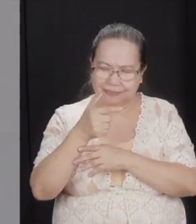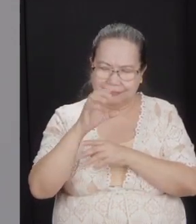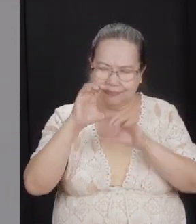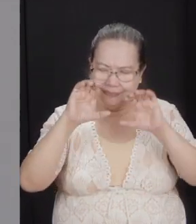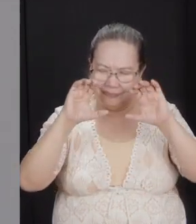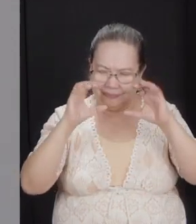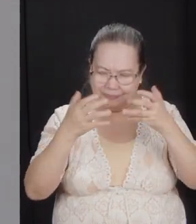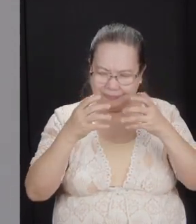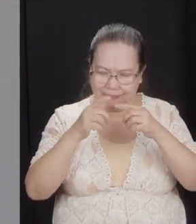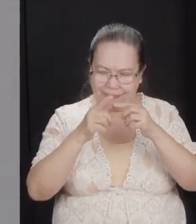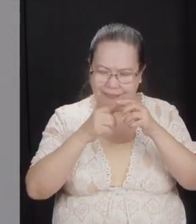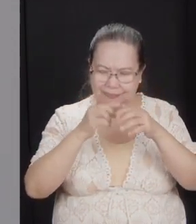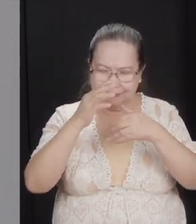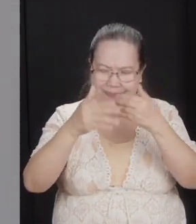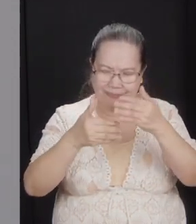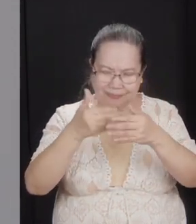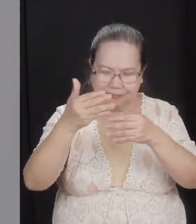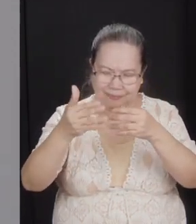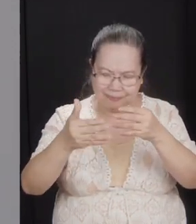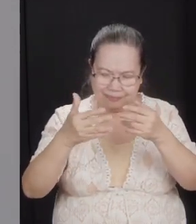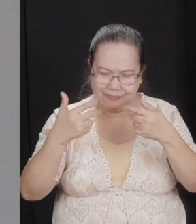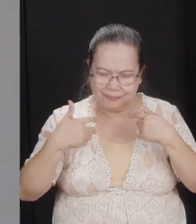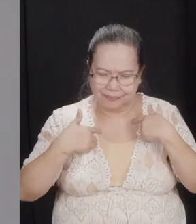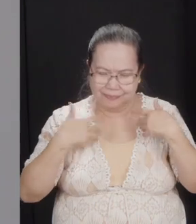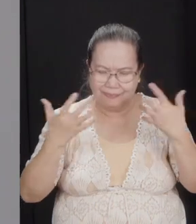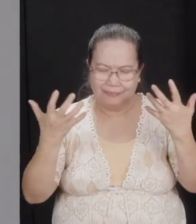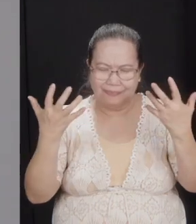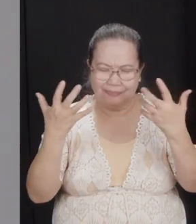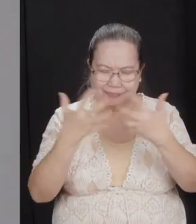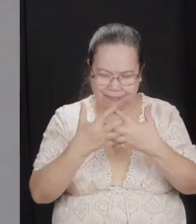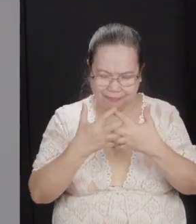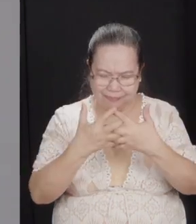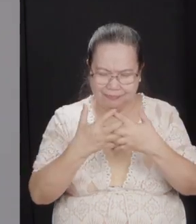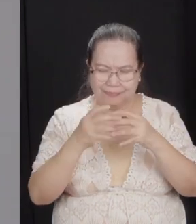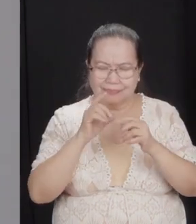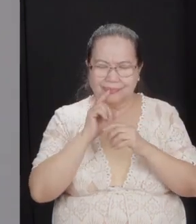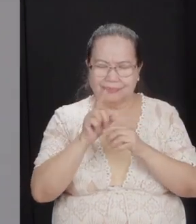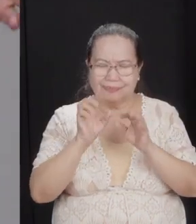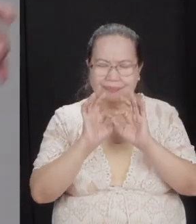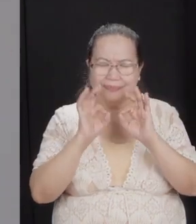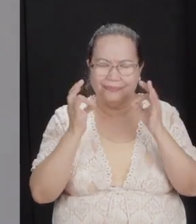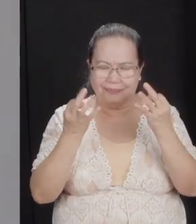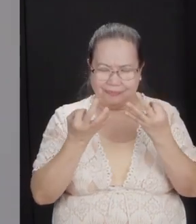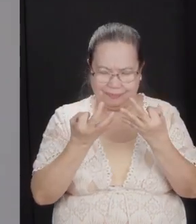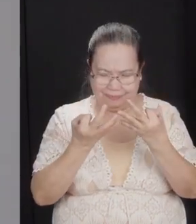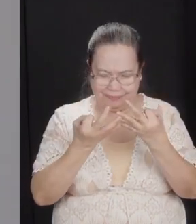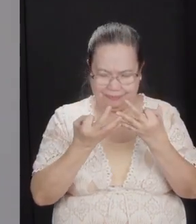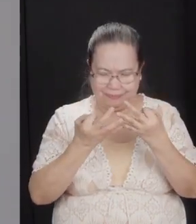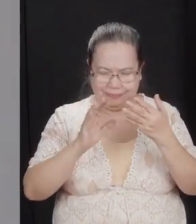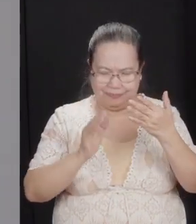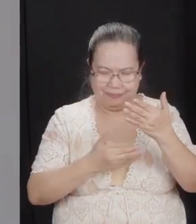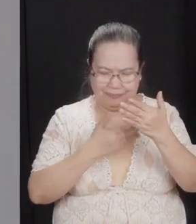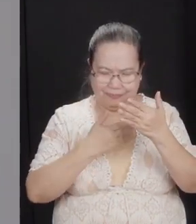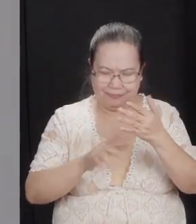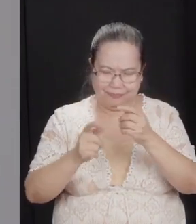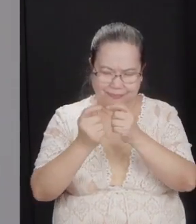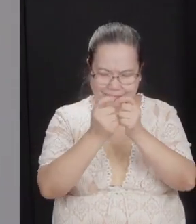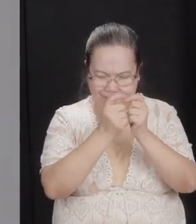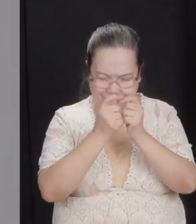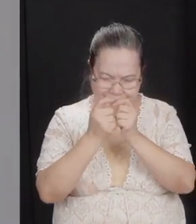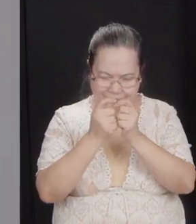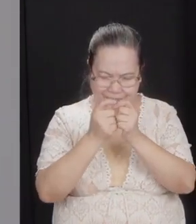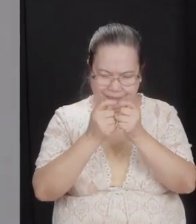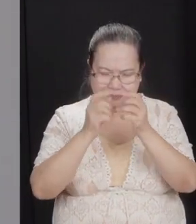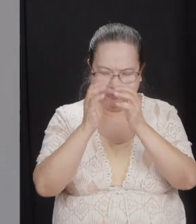that through the ups and downs of family life, you've held them together. And Lord, just seeing your people here sing together, worship together.